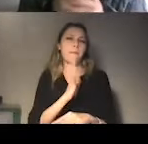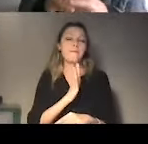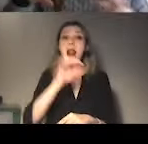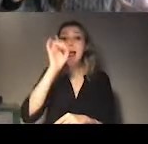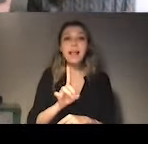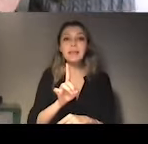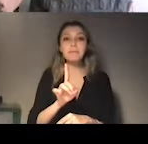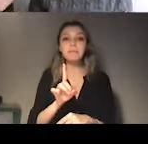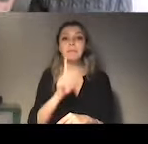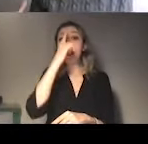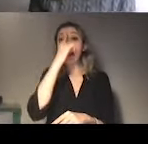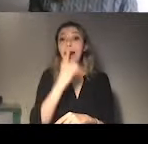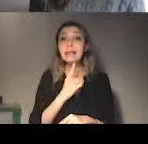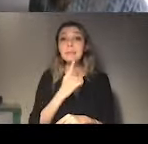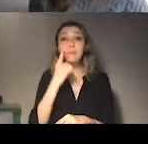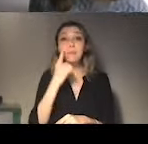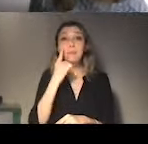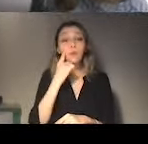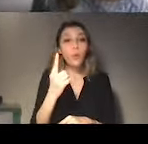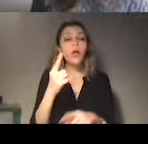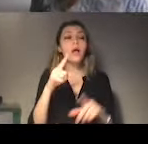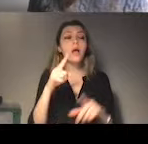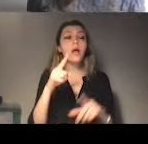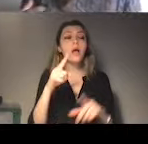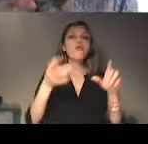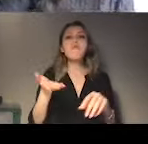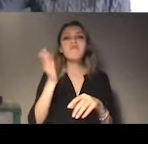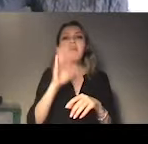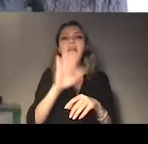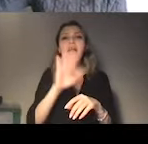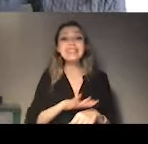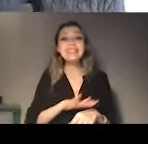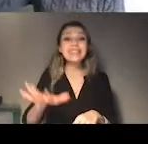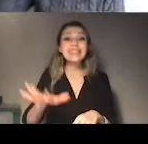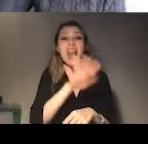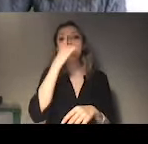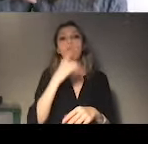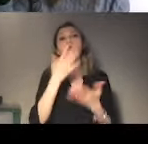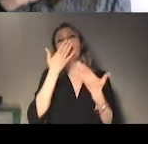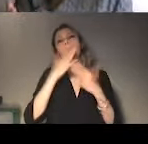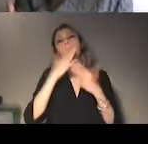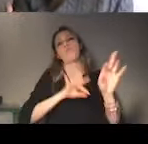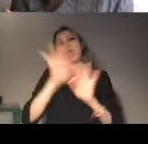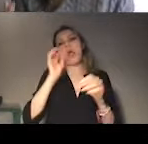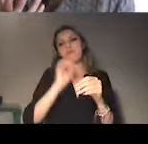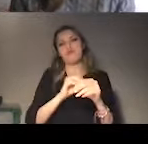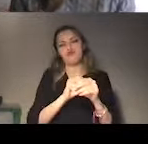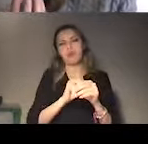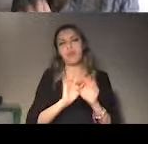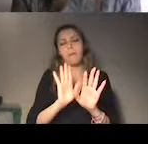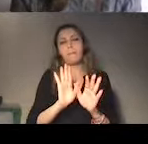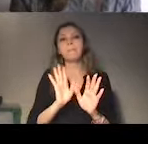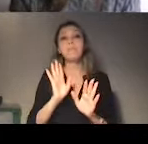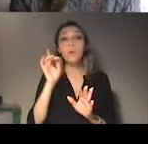general mechanism that actually makes this assessment from the outside. So this assessment is